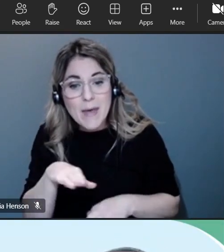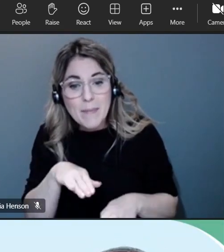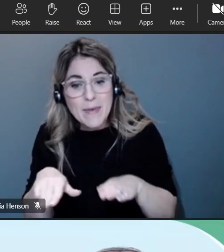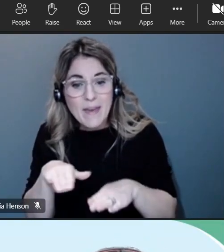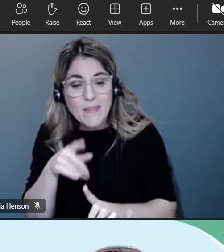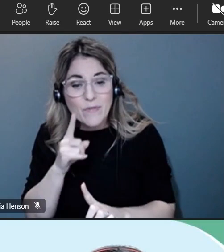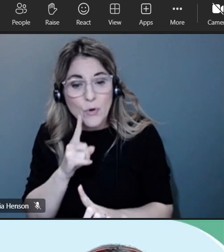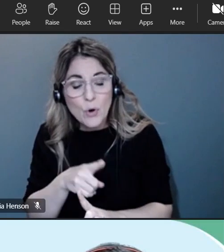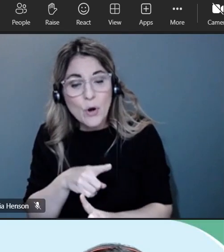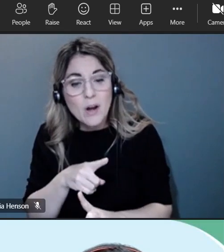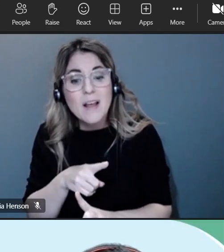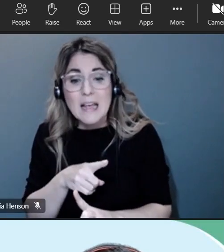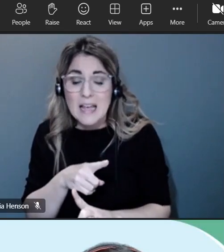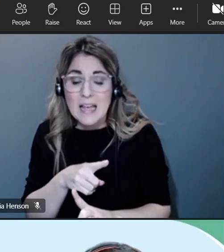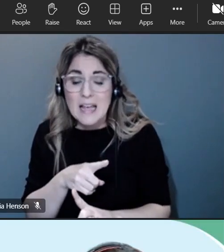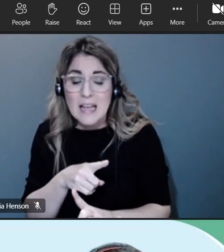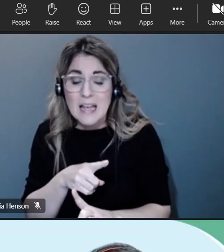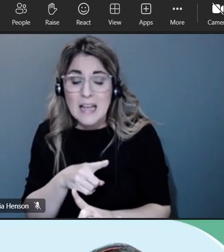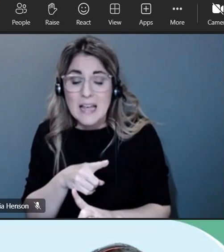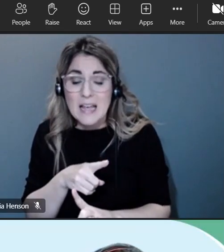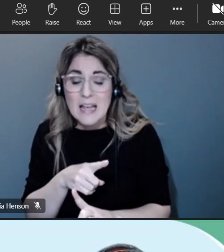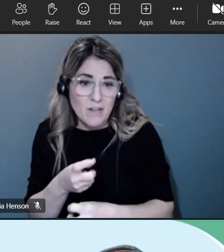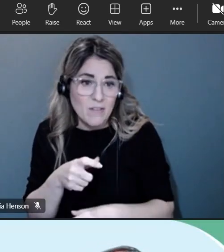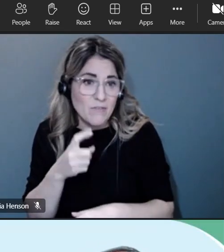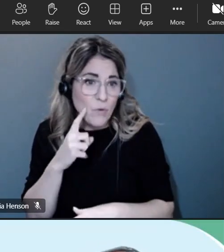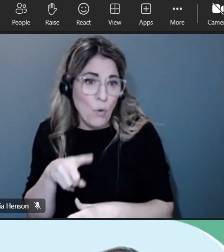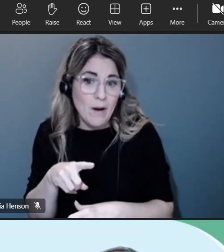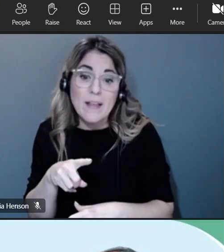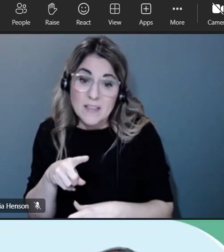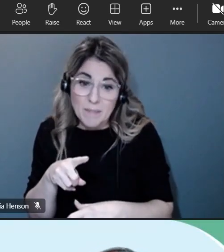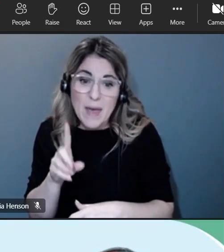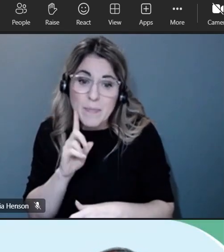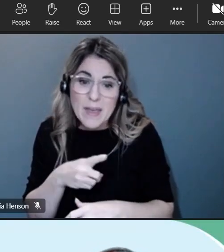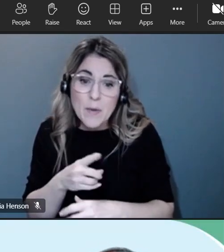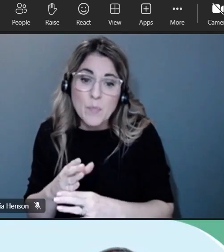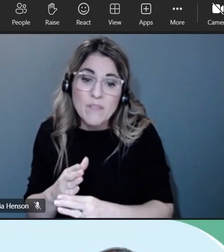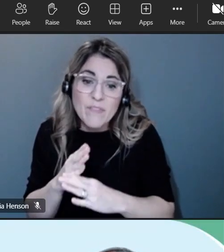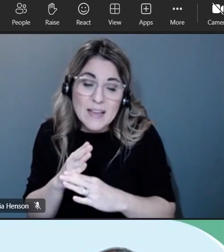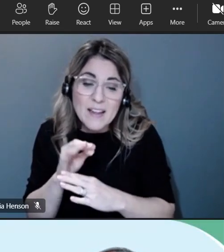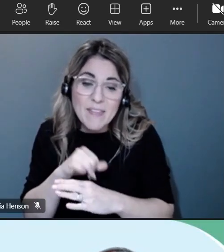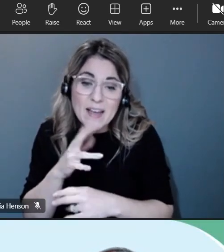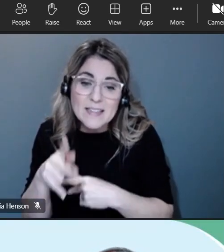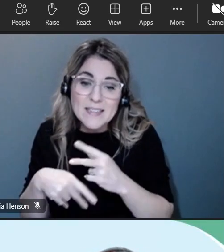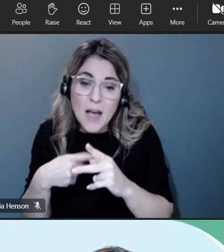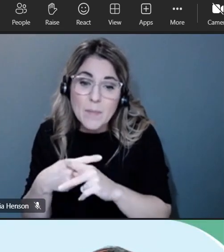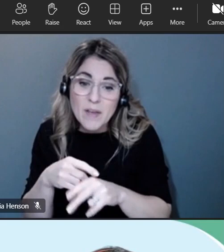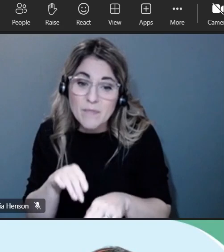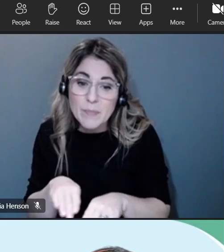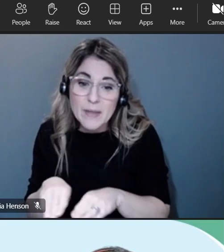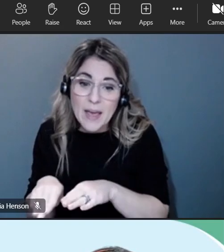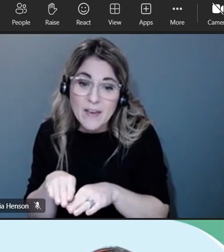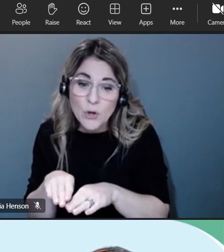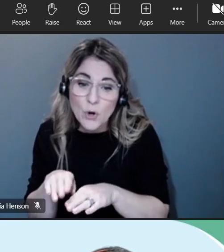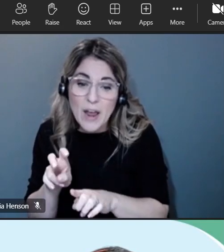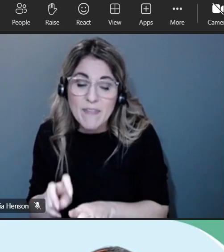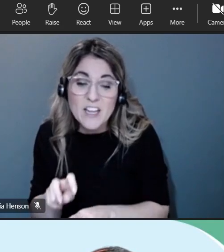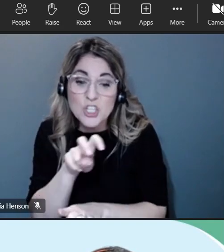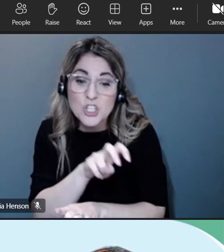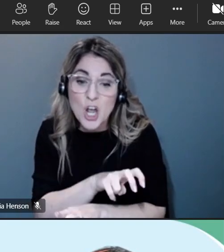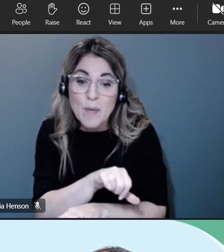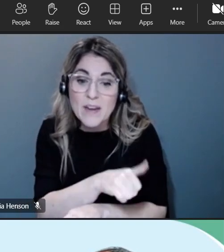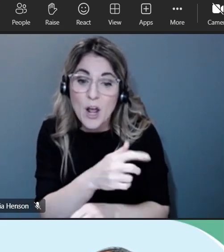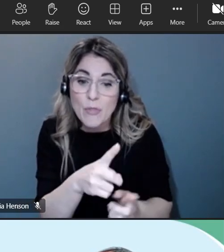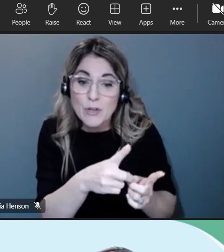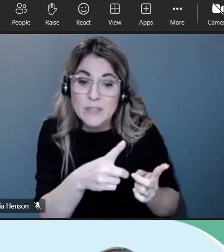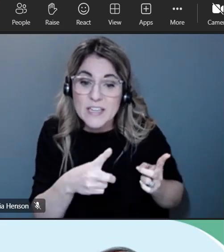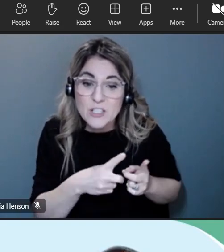it more difficult for someone to engage in that kind of behavior and then change districts before an investigation